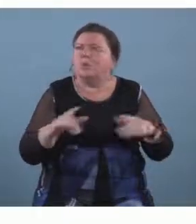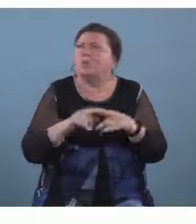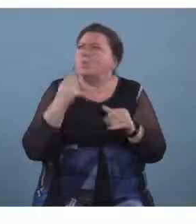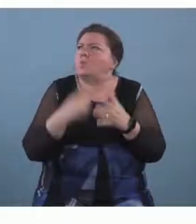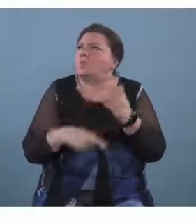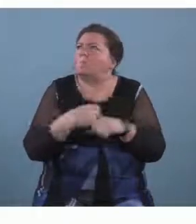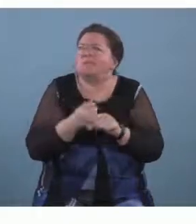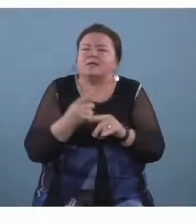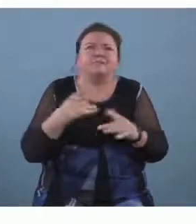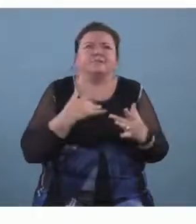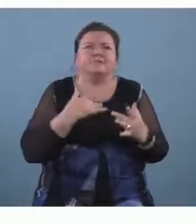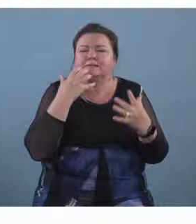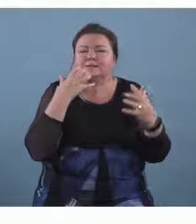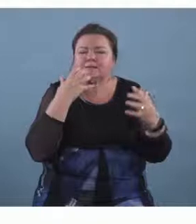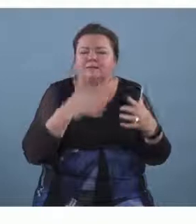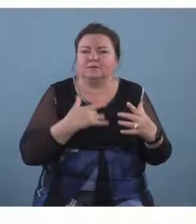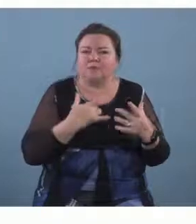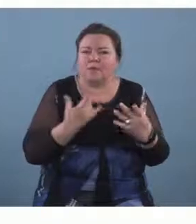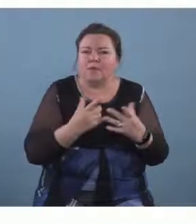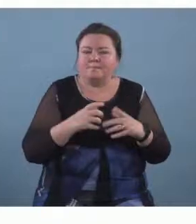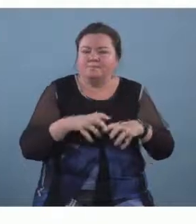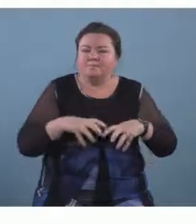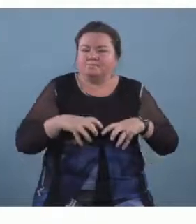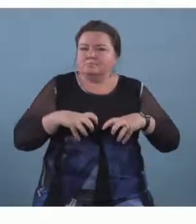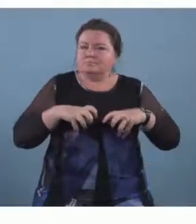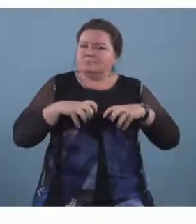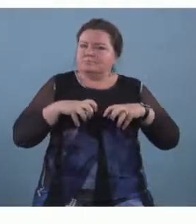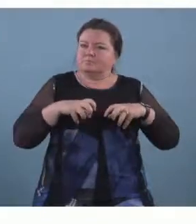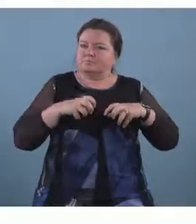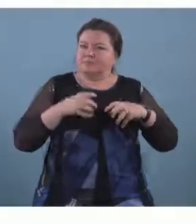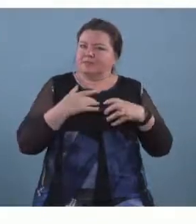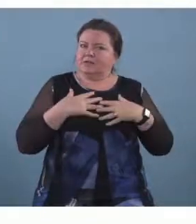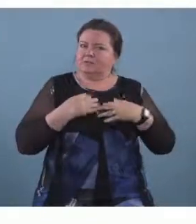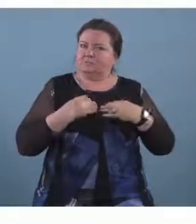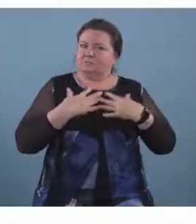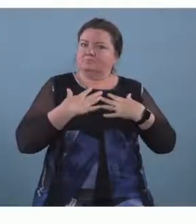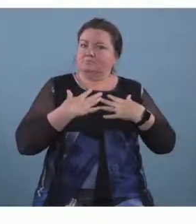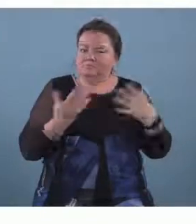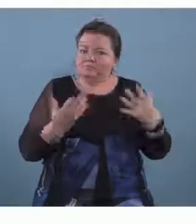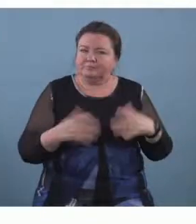include a beat that creates tension on the next slide